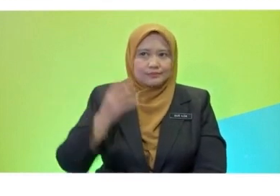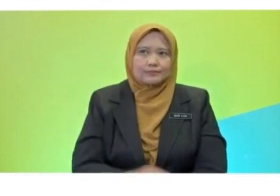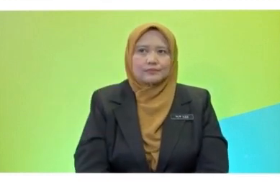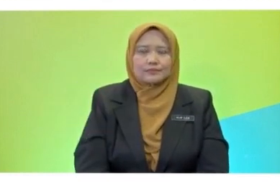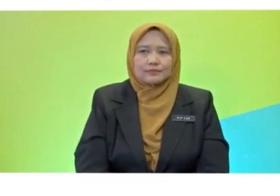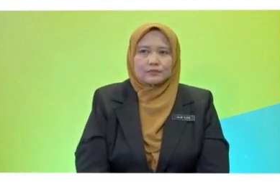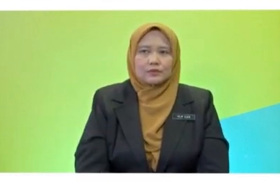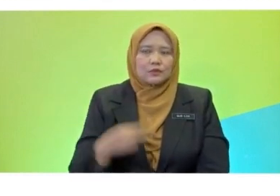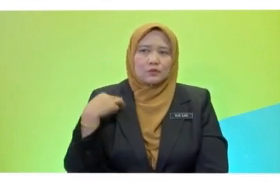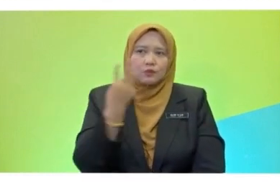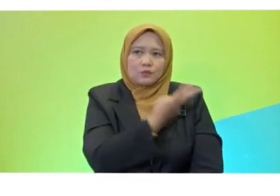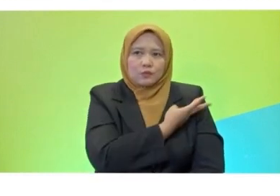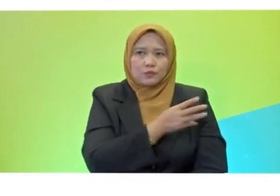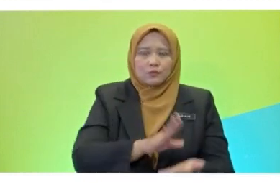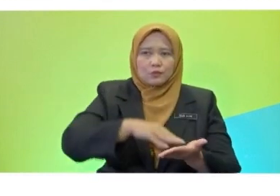We learned...